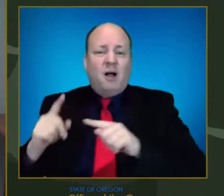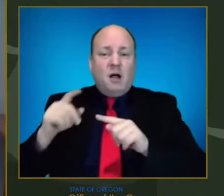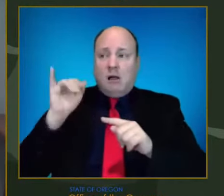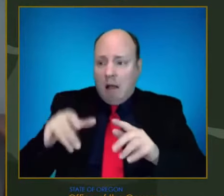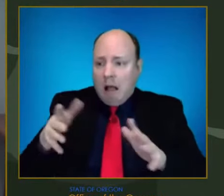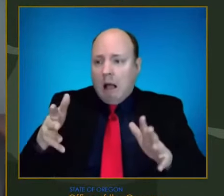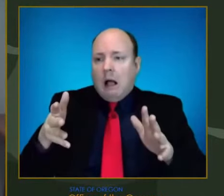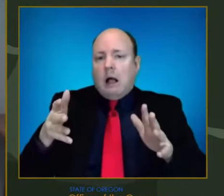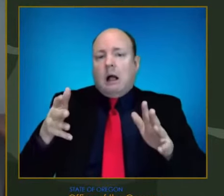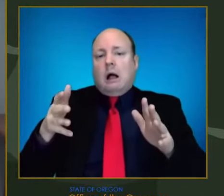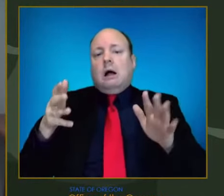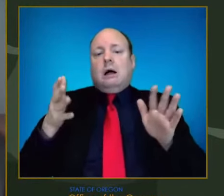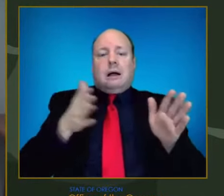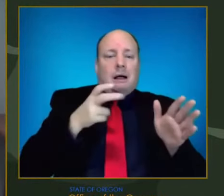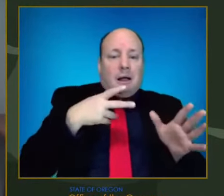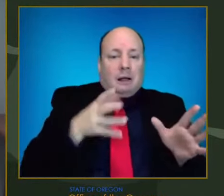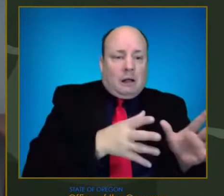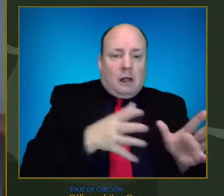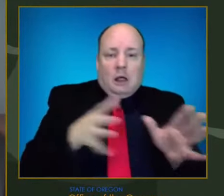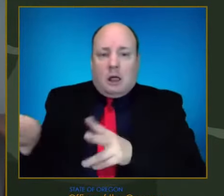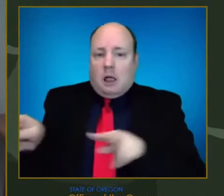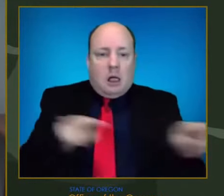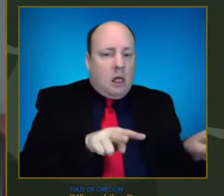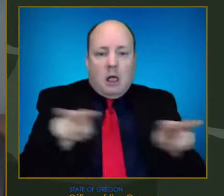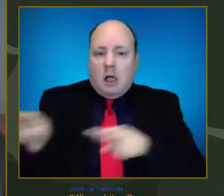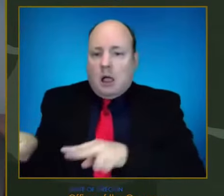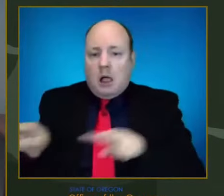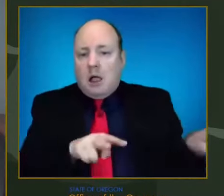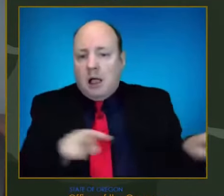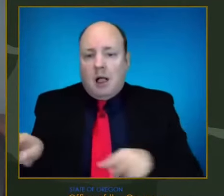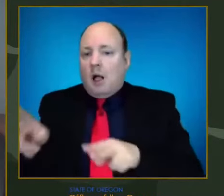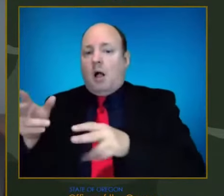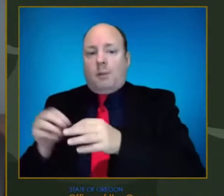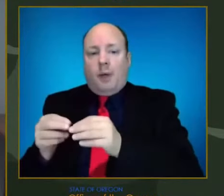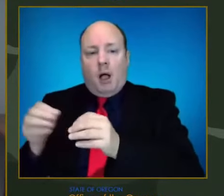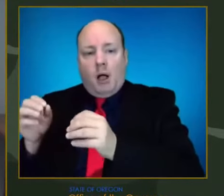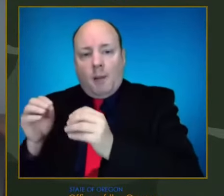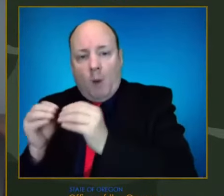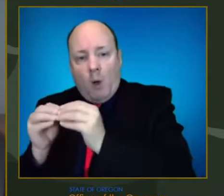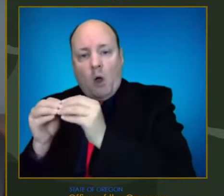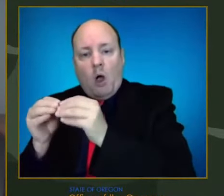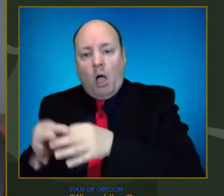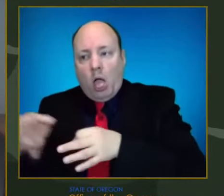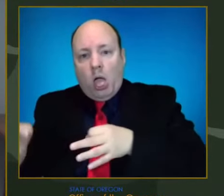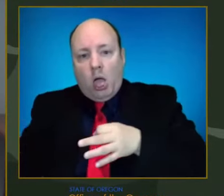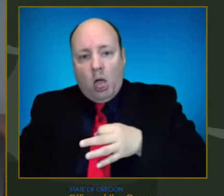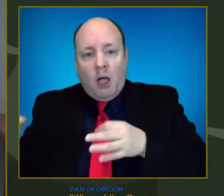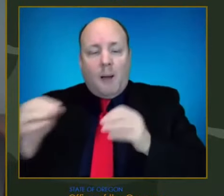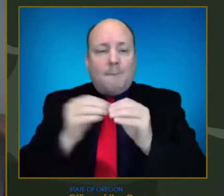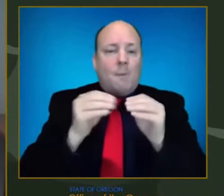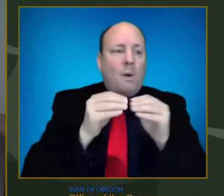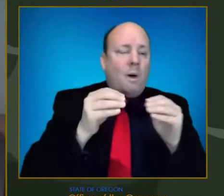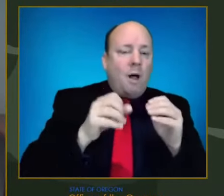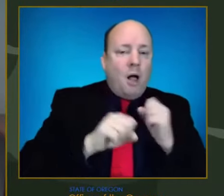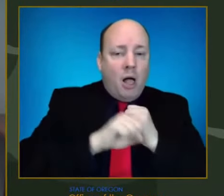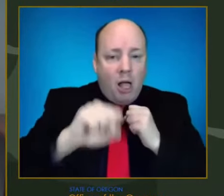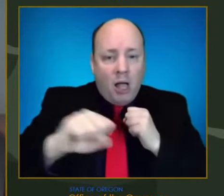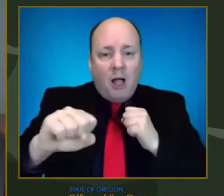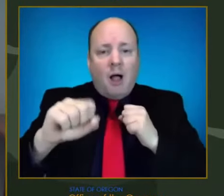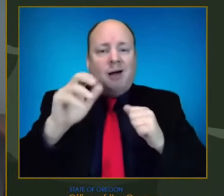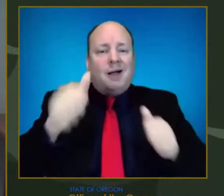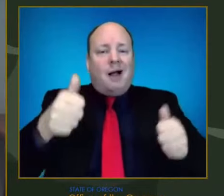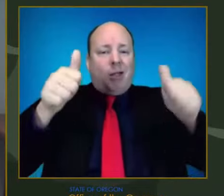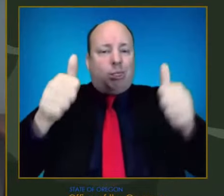delaying care during the pandemic. And we're facing a considerable backlog of necessary delayed